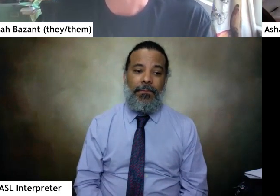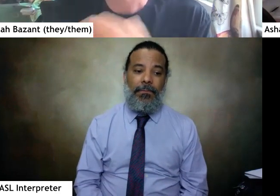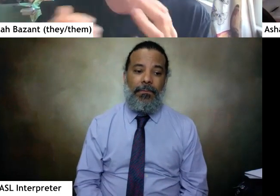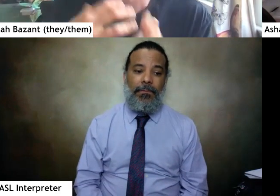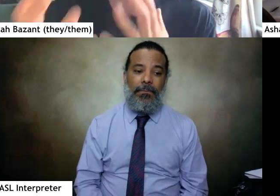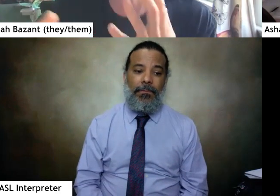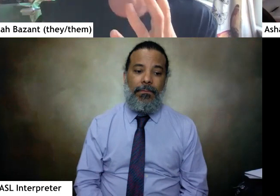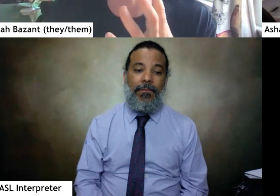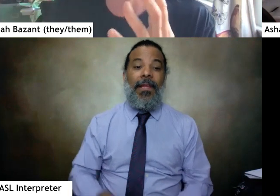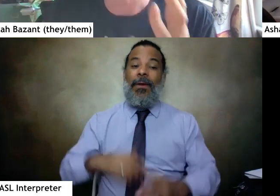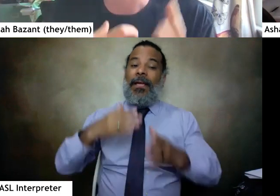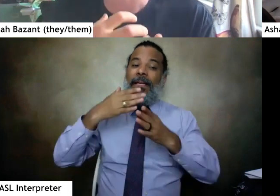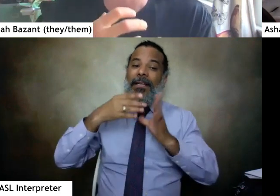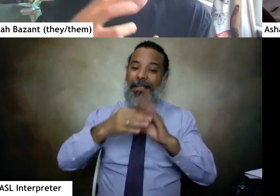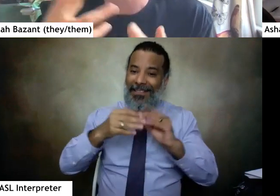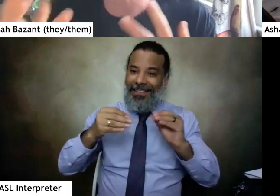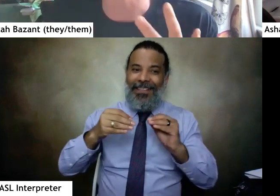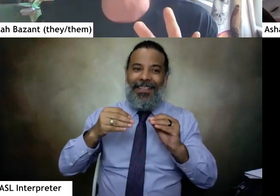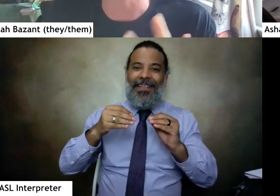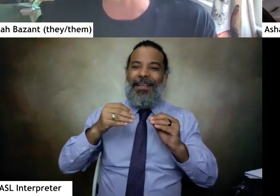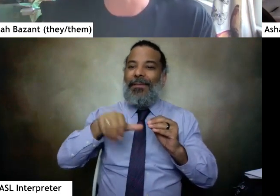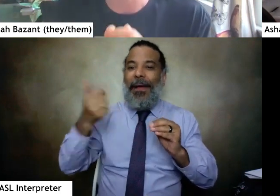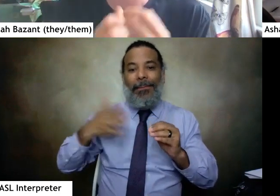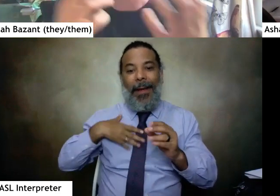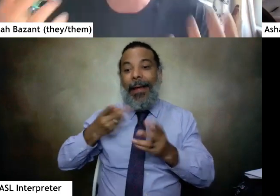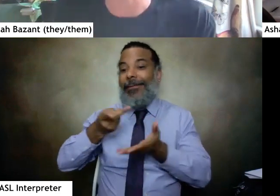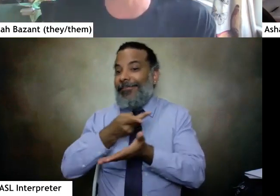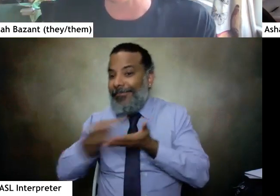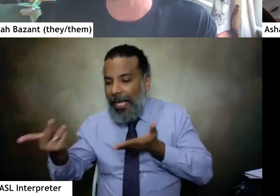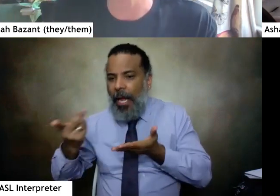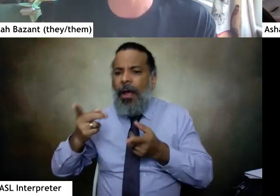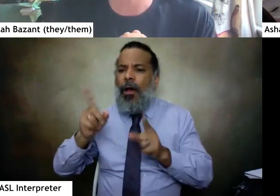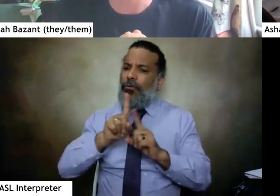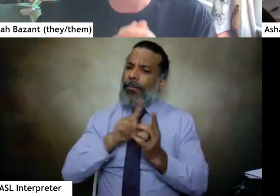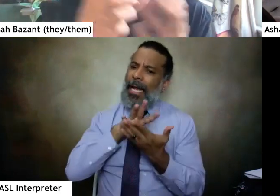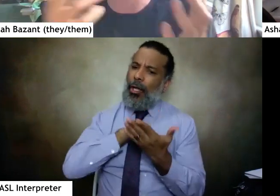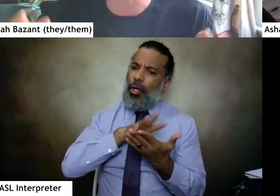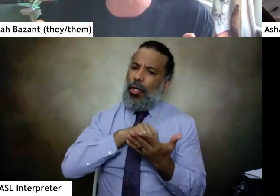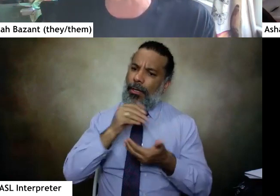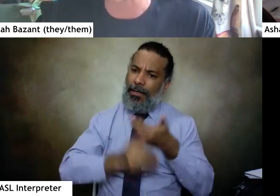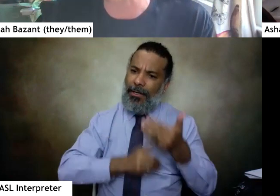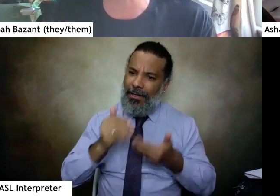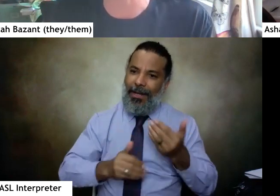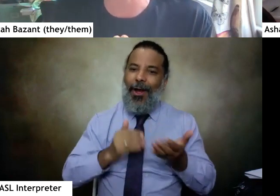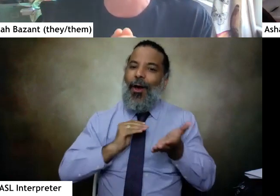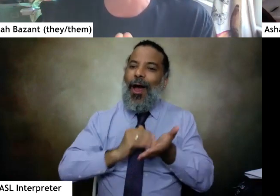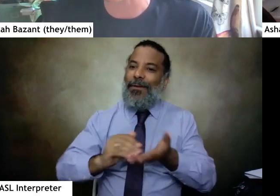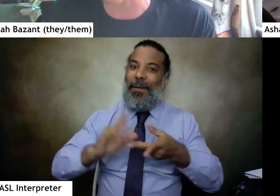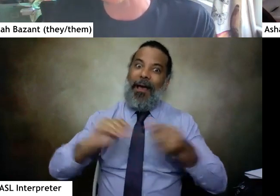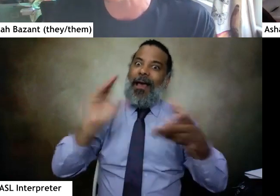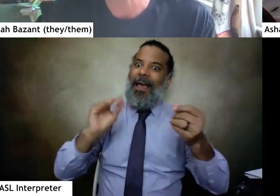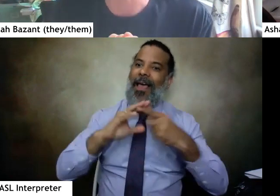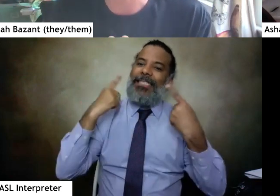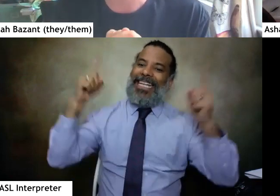I want to share some of my other failures and learnings. So often we only hear about people's